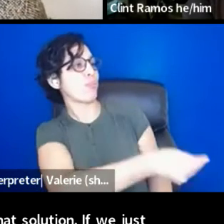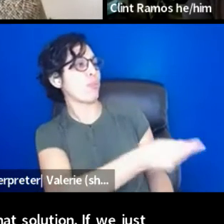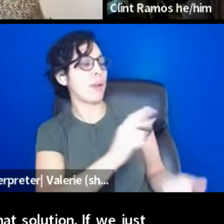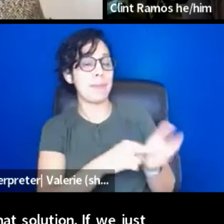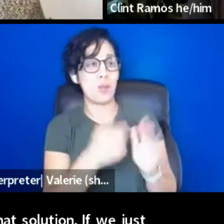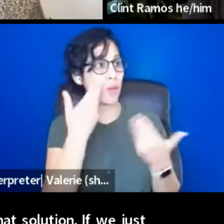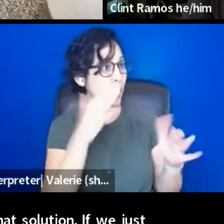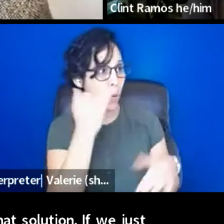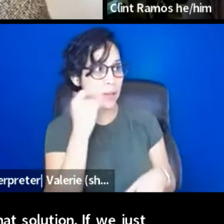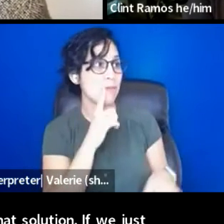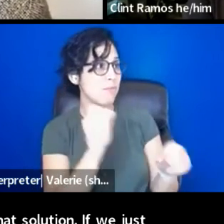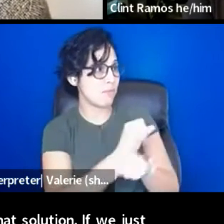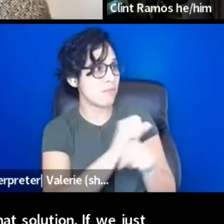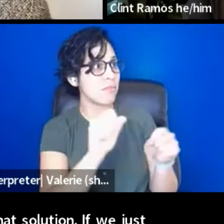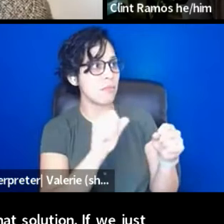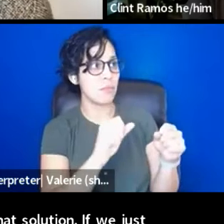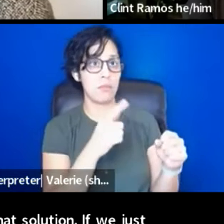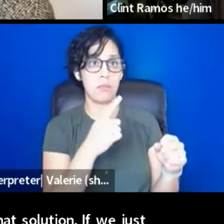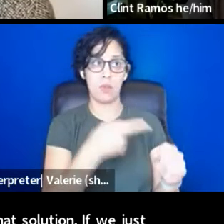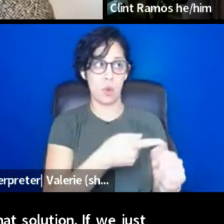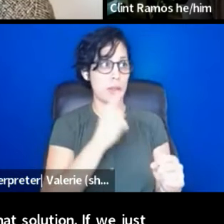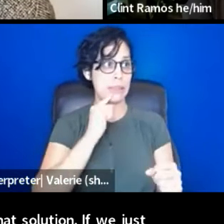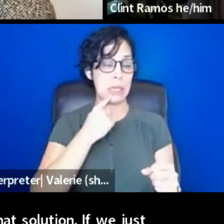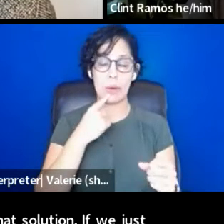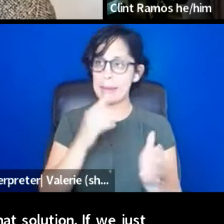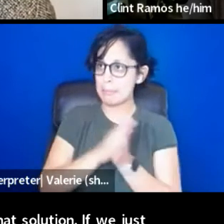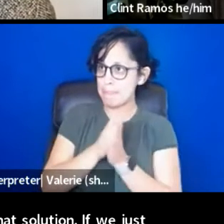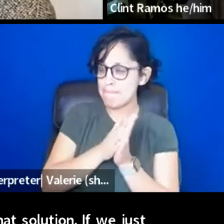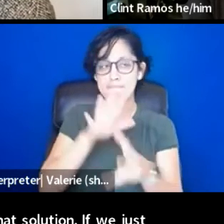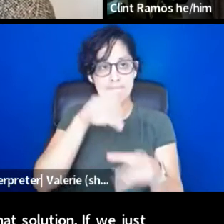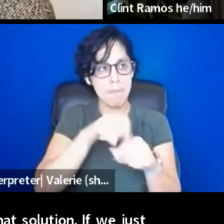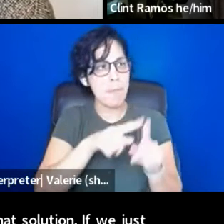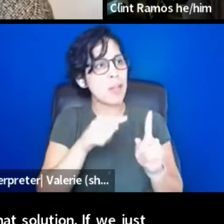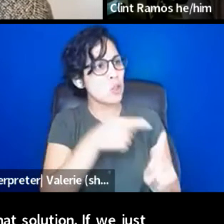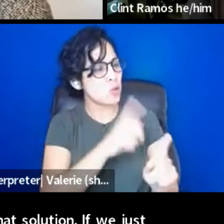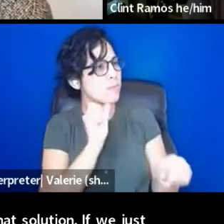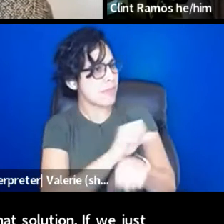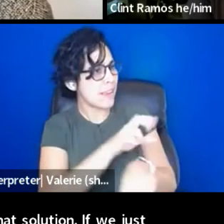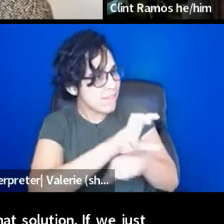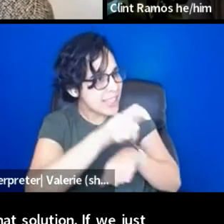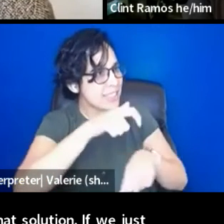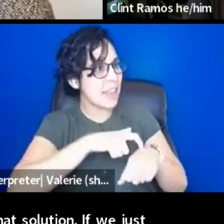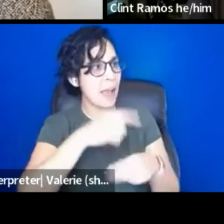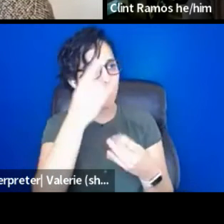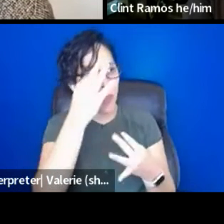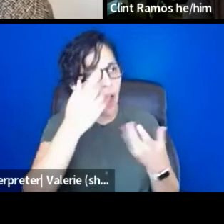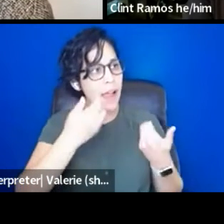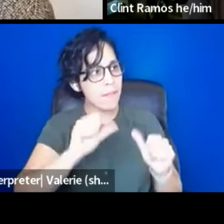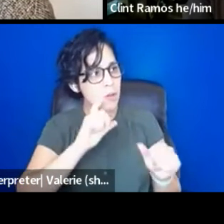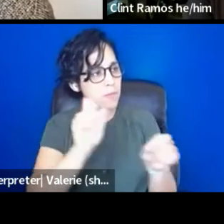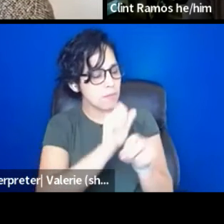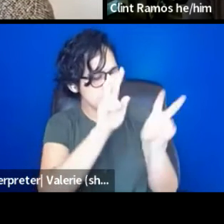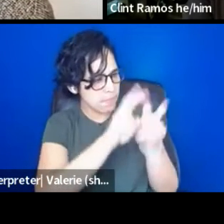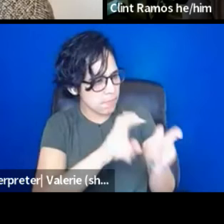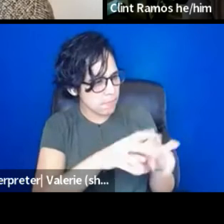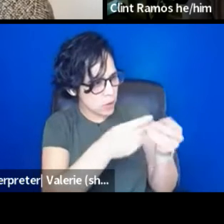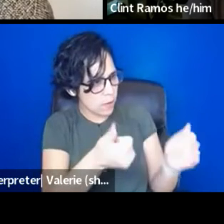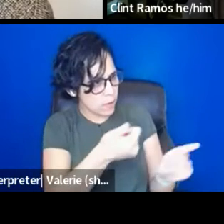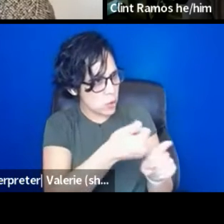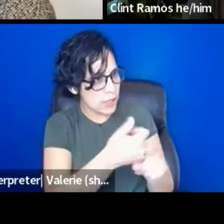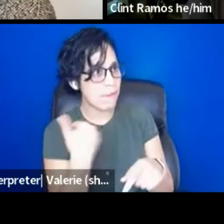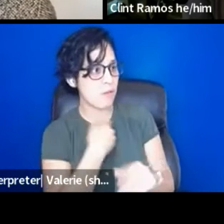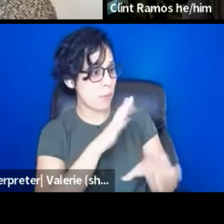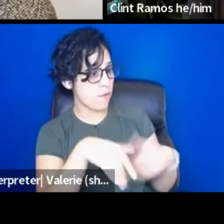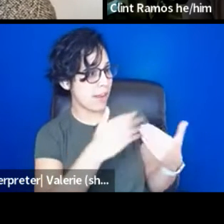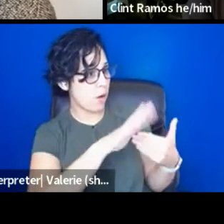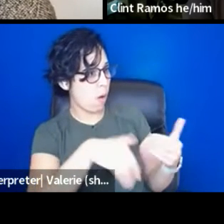know for sure how seriously you're going to take it. But if you really put the time and the thought and the effort to explore these things, and we've given you all